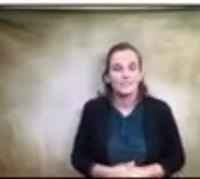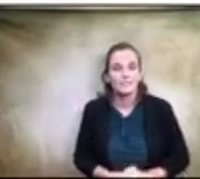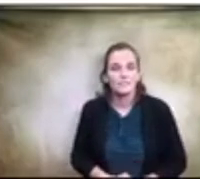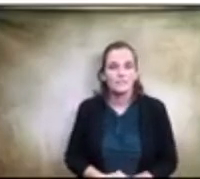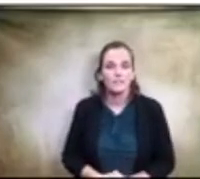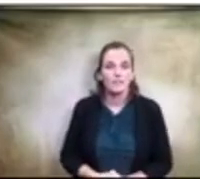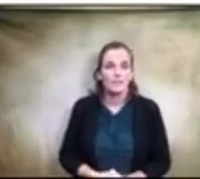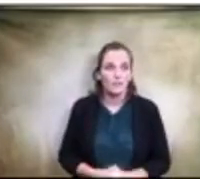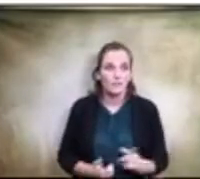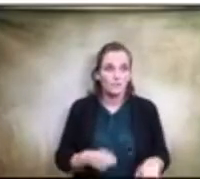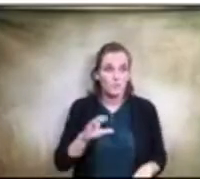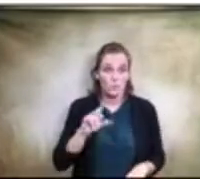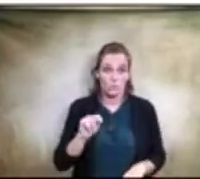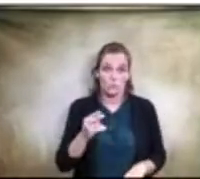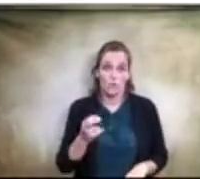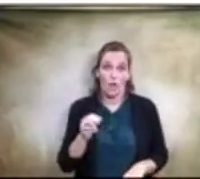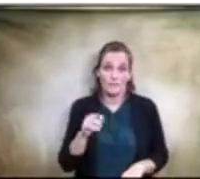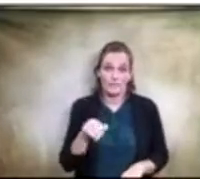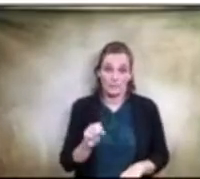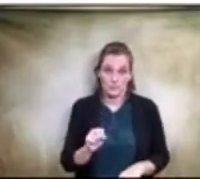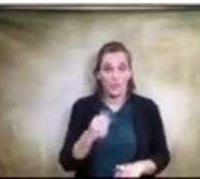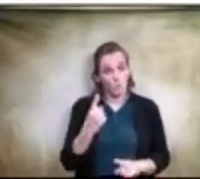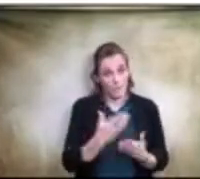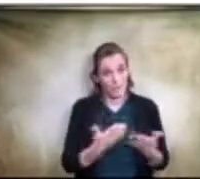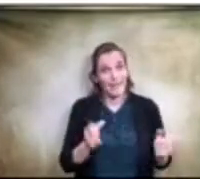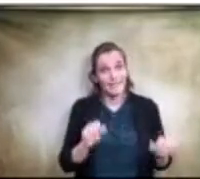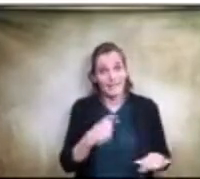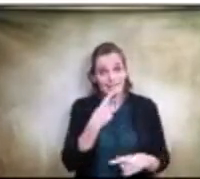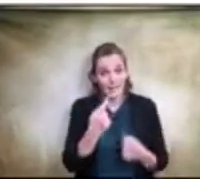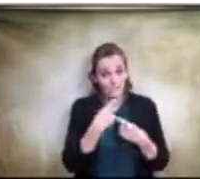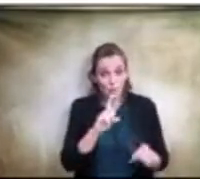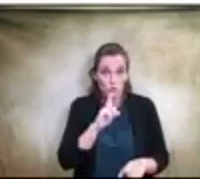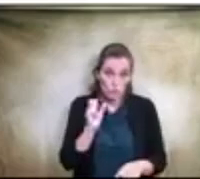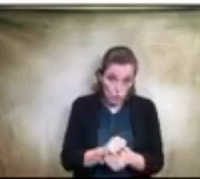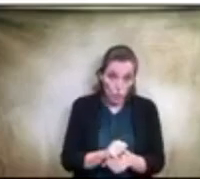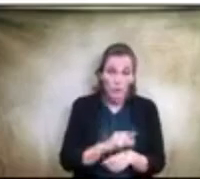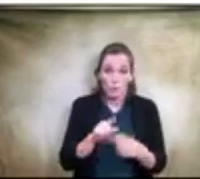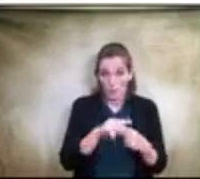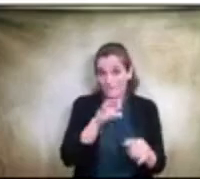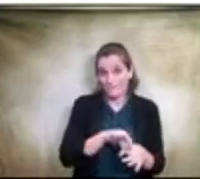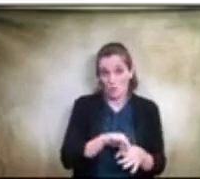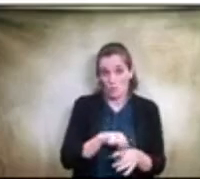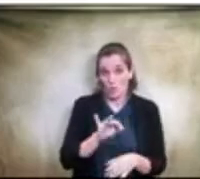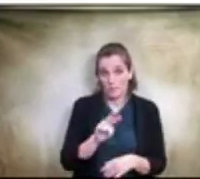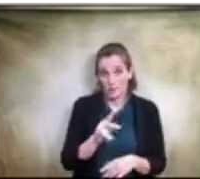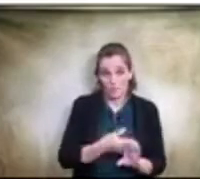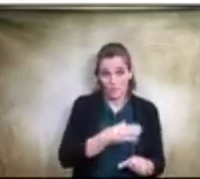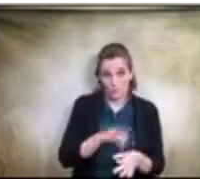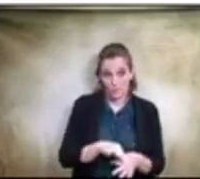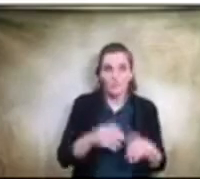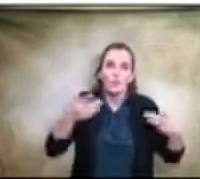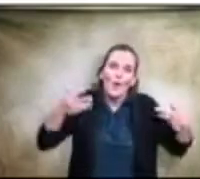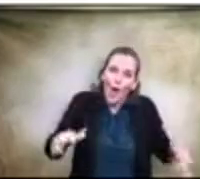say with certainty is that when we voted on the bond, um, before we voted, there was already a bond committee. We